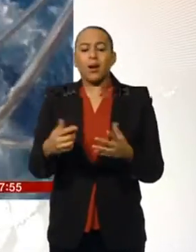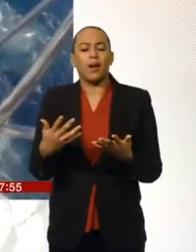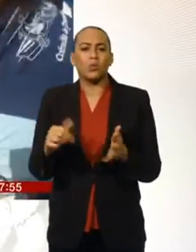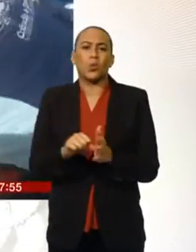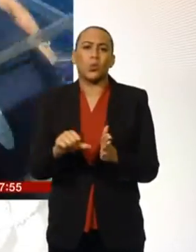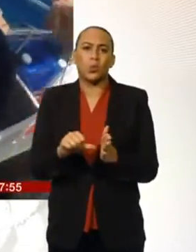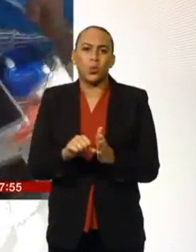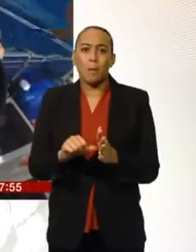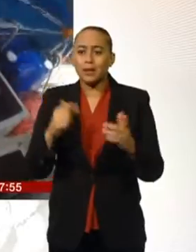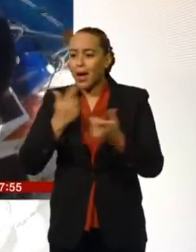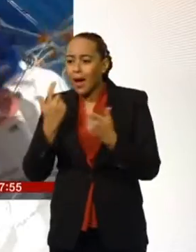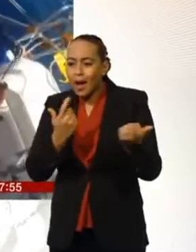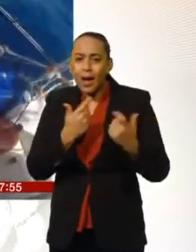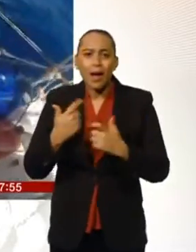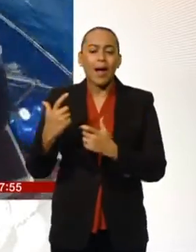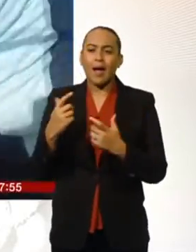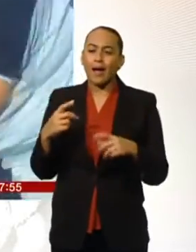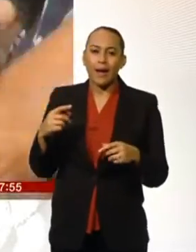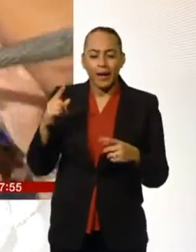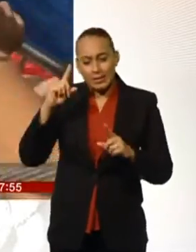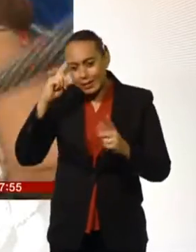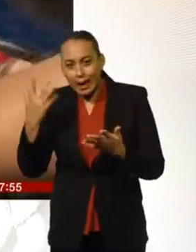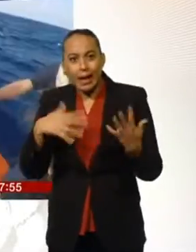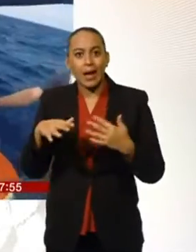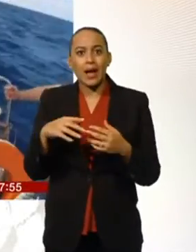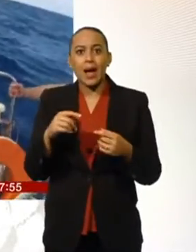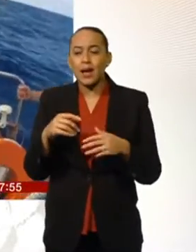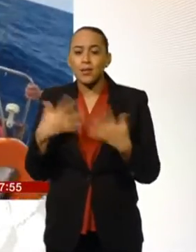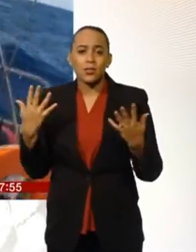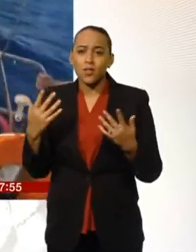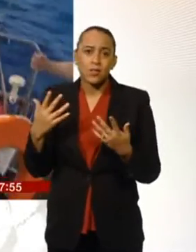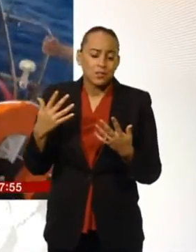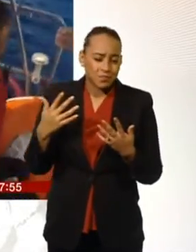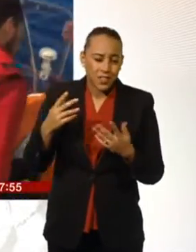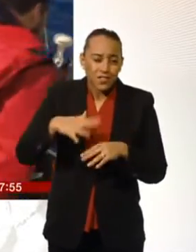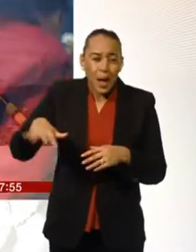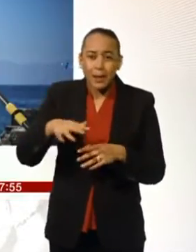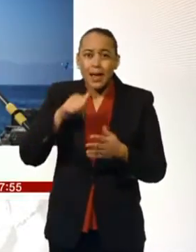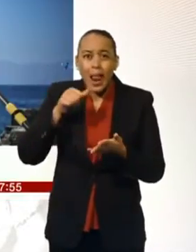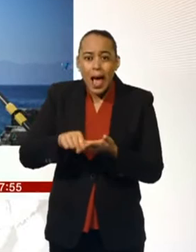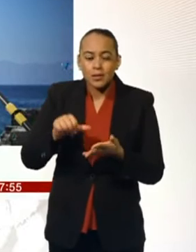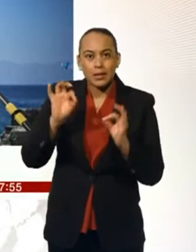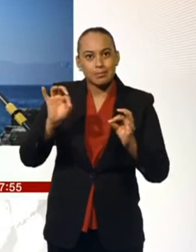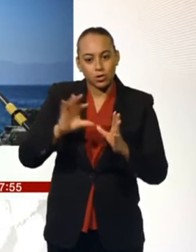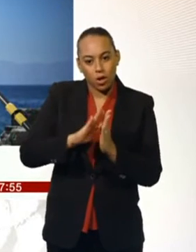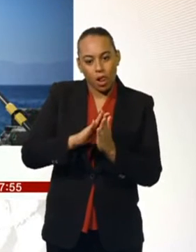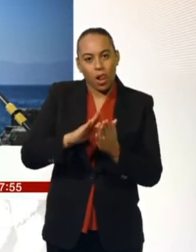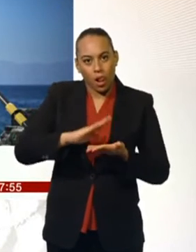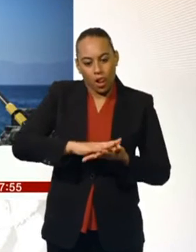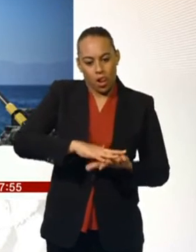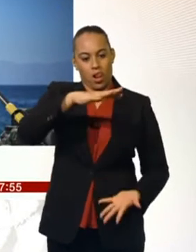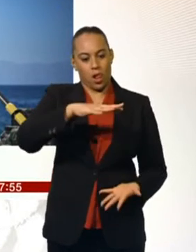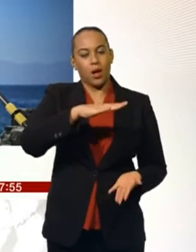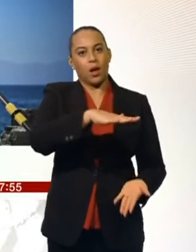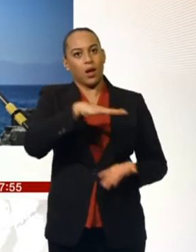help. I'm just really rallying around. And we've had lots of letters that our family sent in special packs for the tough